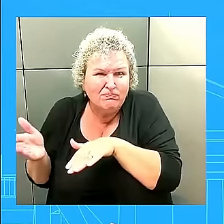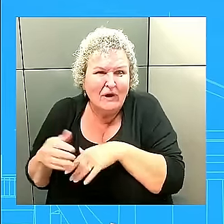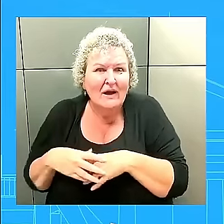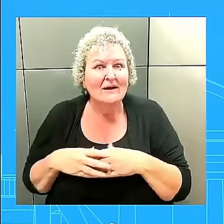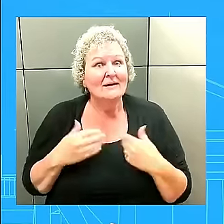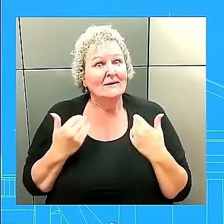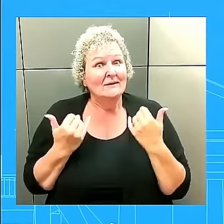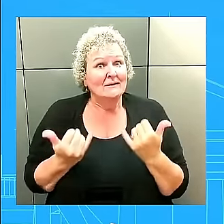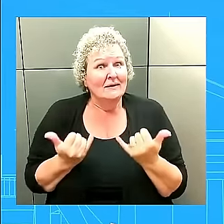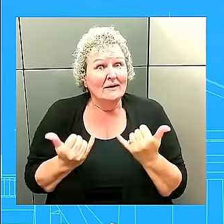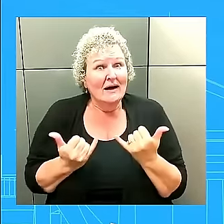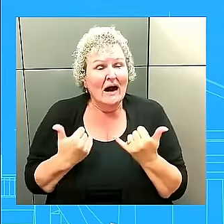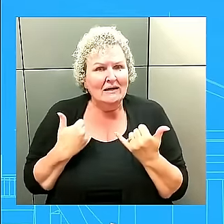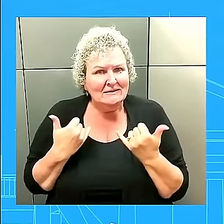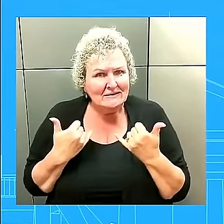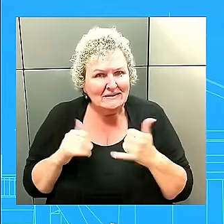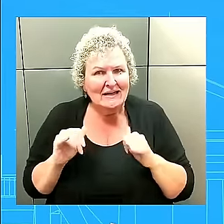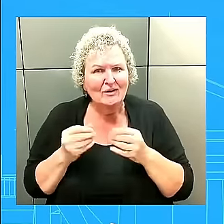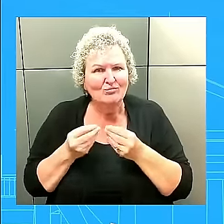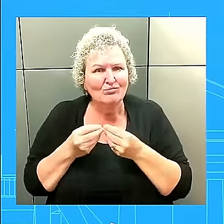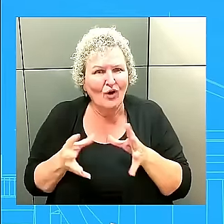casualties alone, not killed and